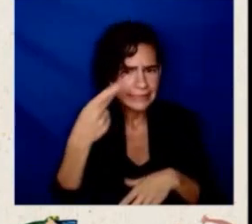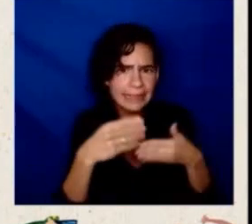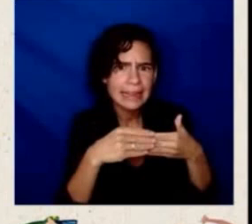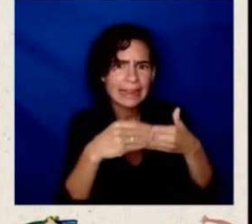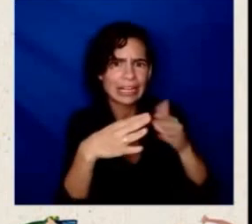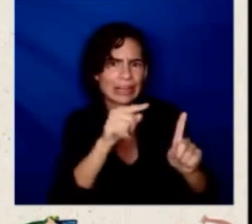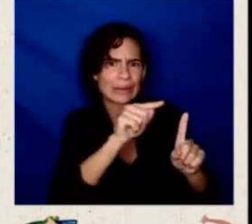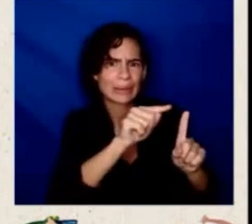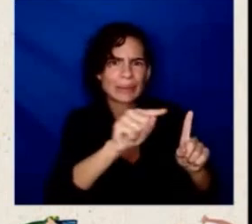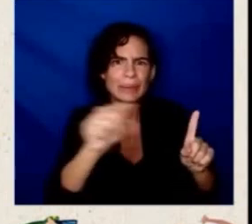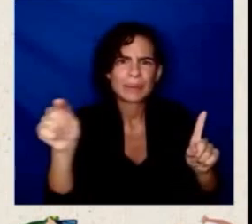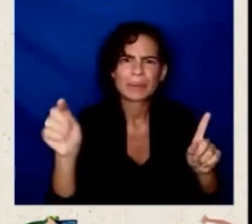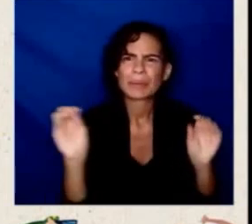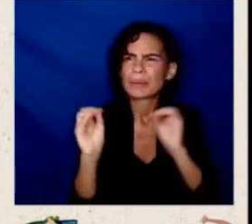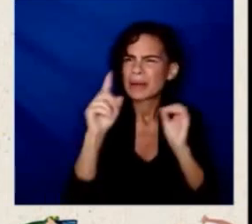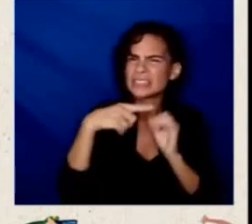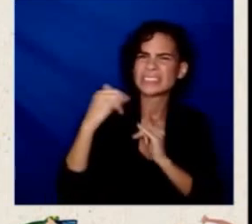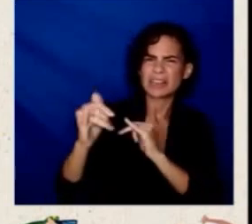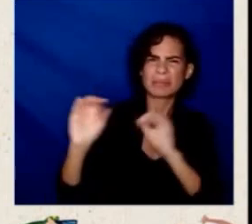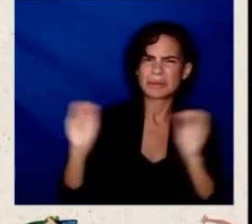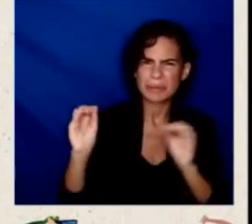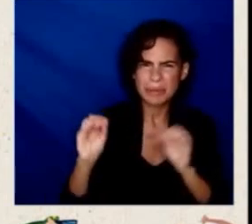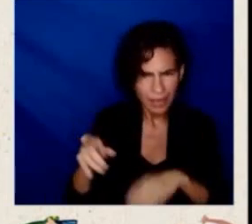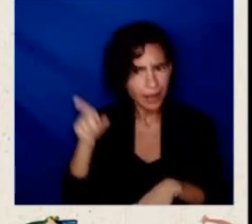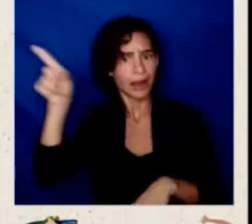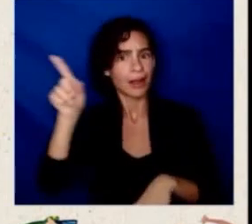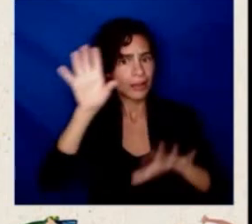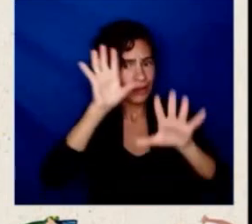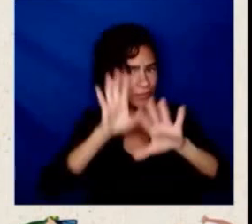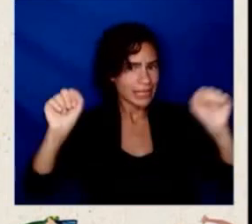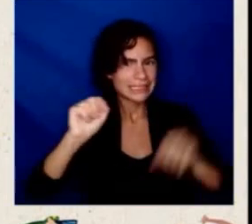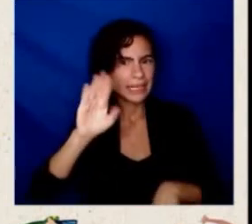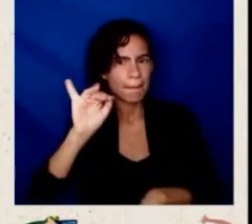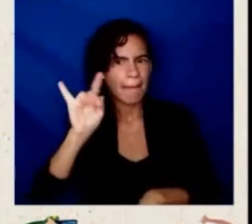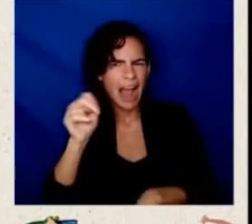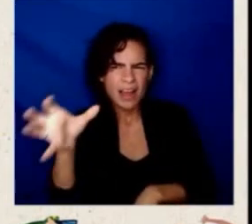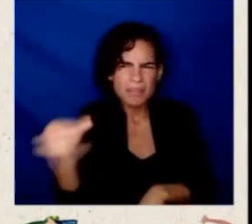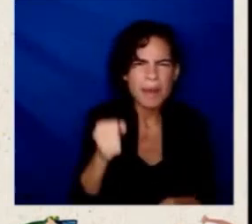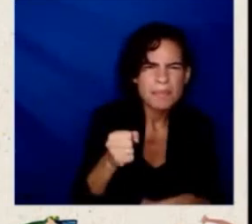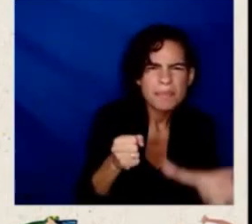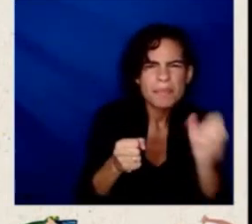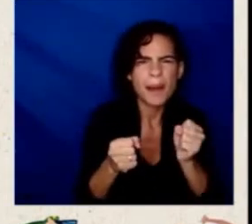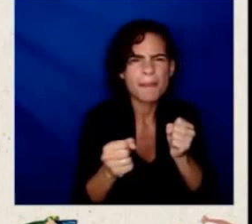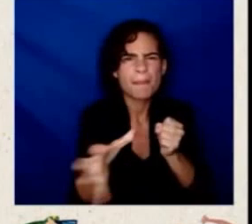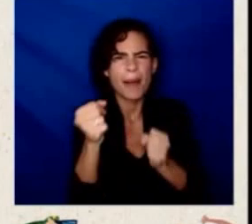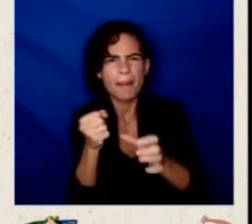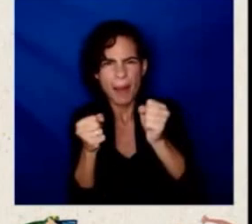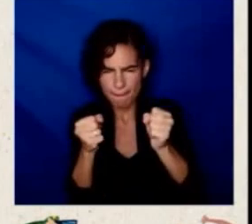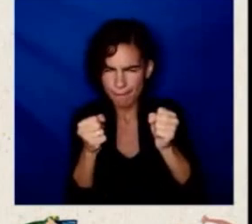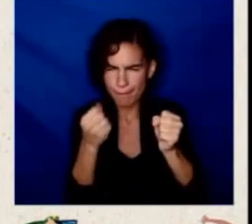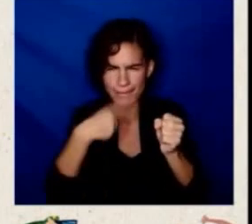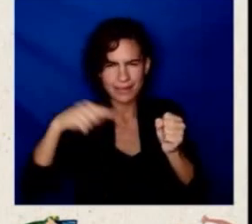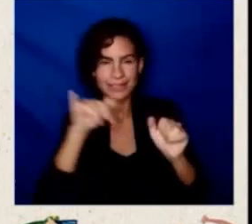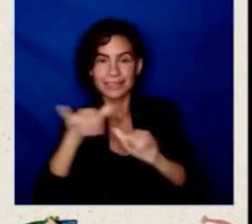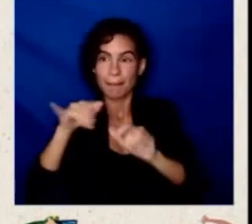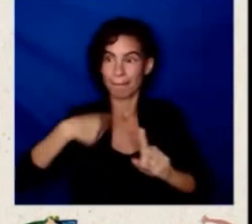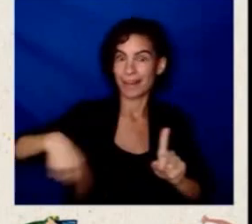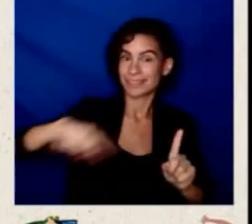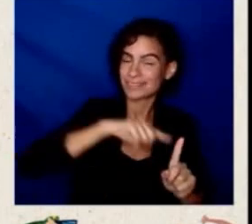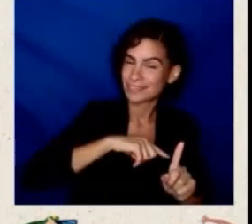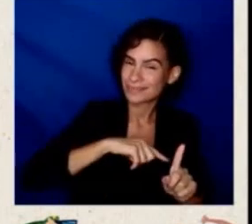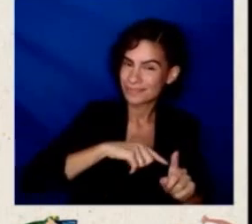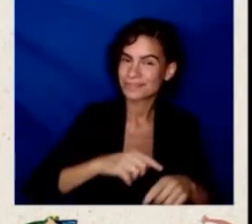sure we were sitting at the table. I appreciate that. Secretary Hope, the very first time I met you when I moved to Washington was actually in this building.